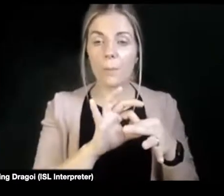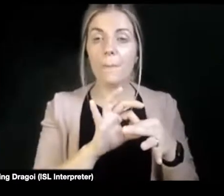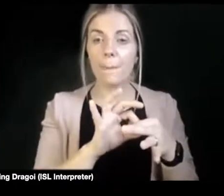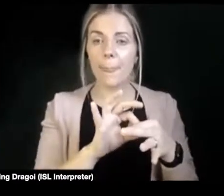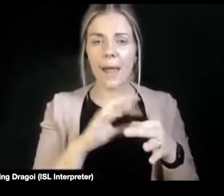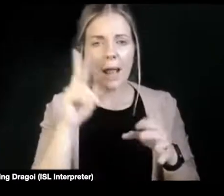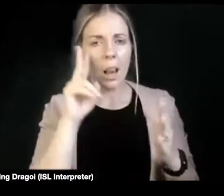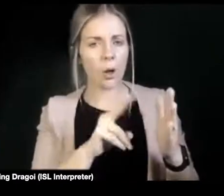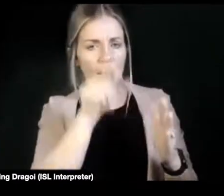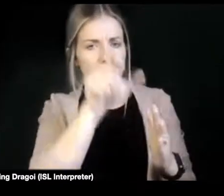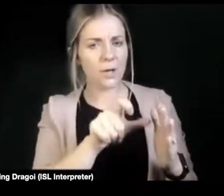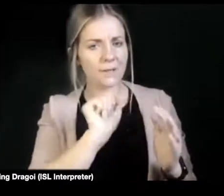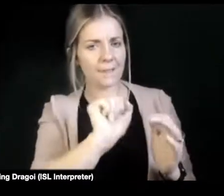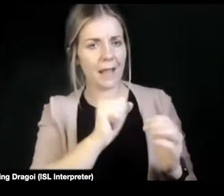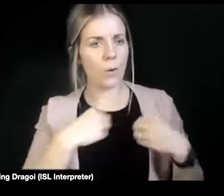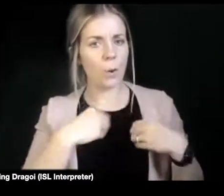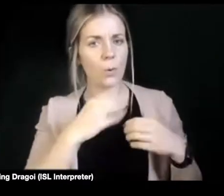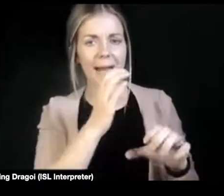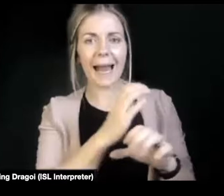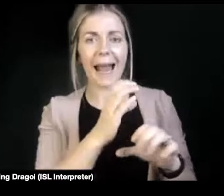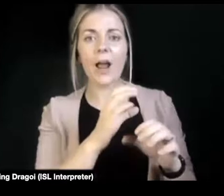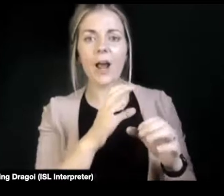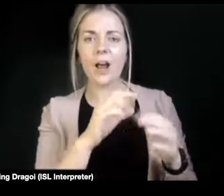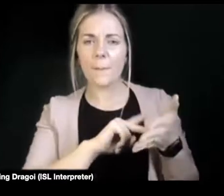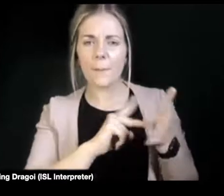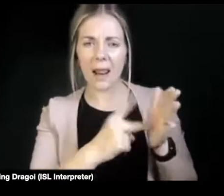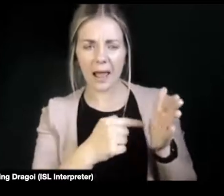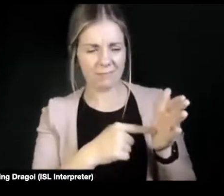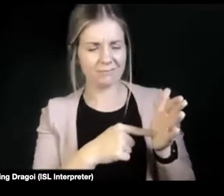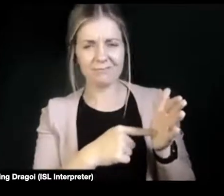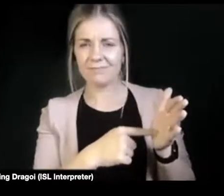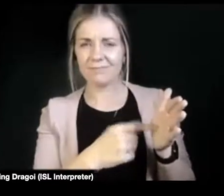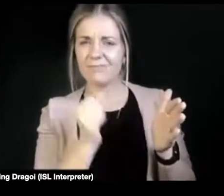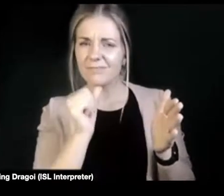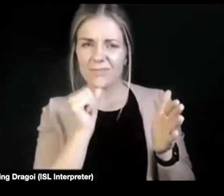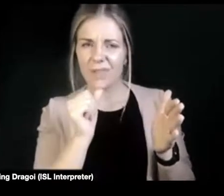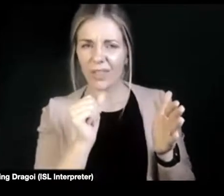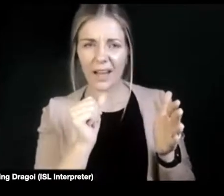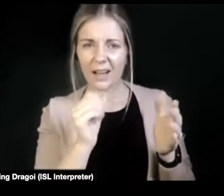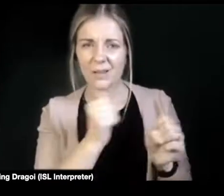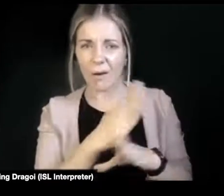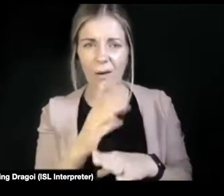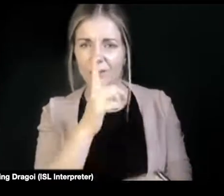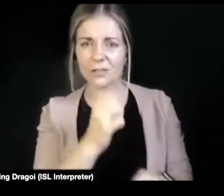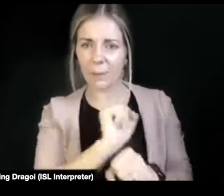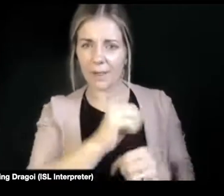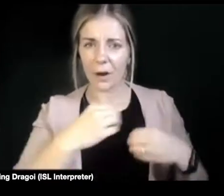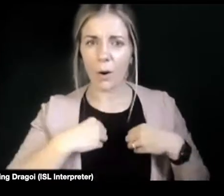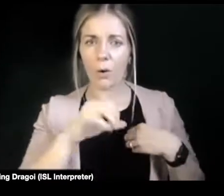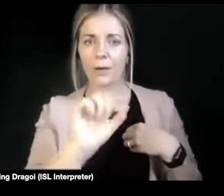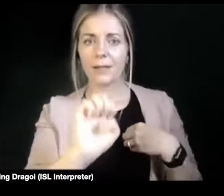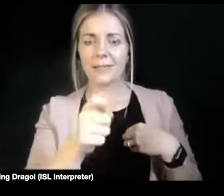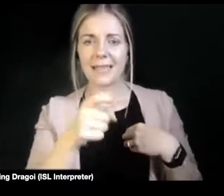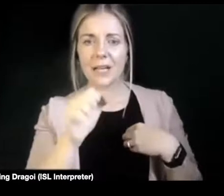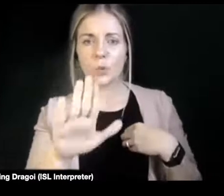plans and really noticing, actually, there's nothing at all on people's care plans about people's sexual needs, people's